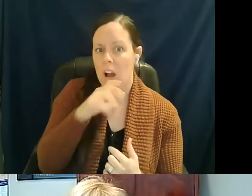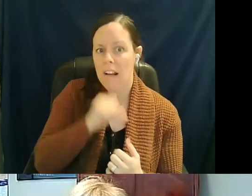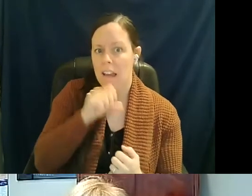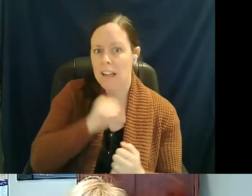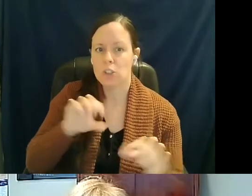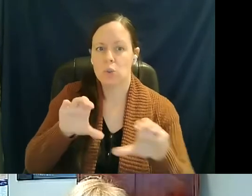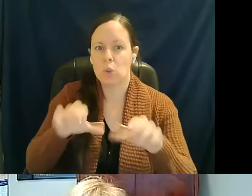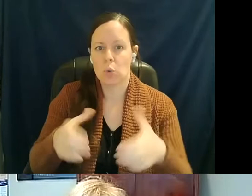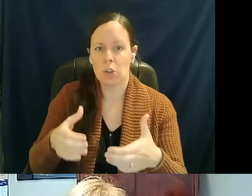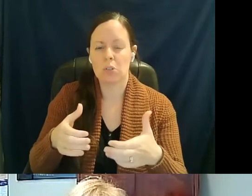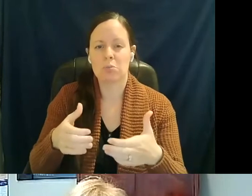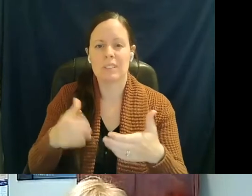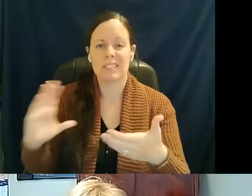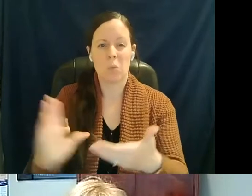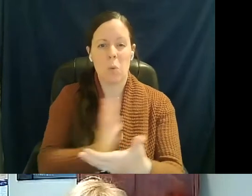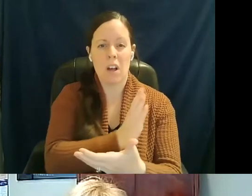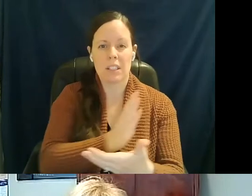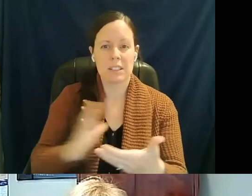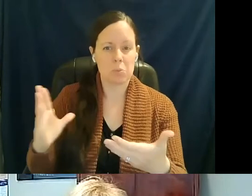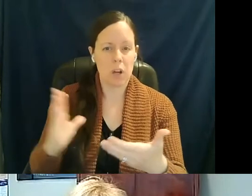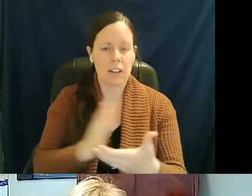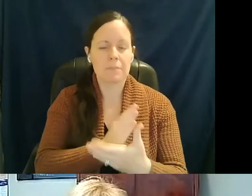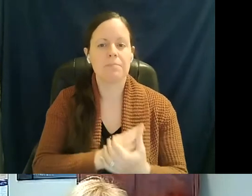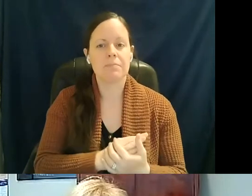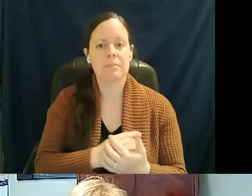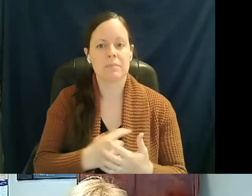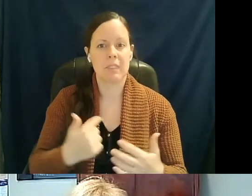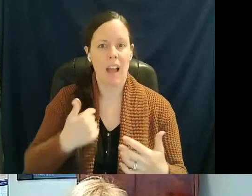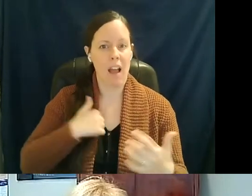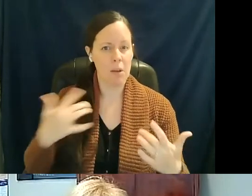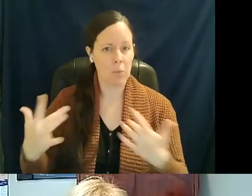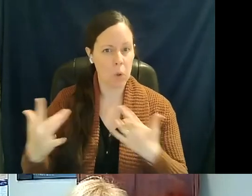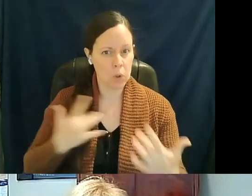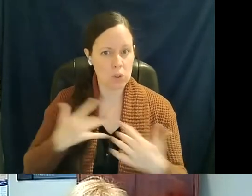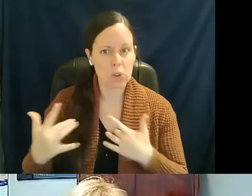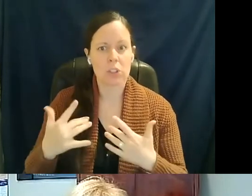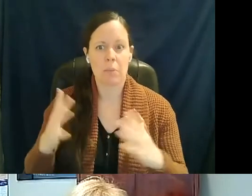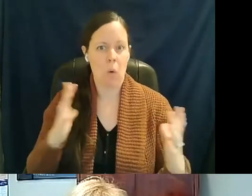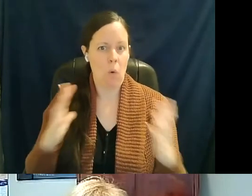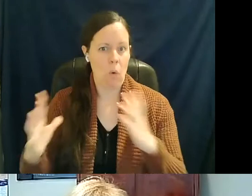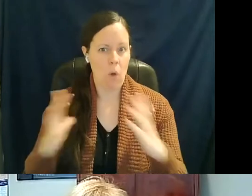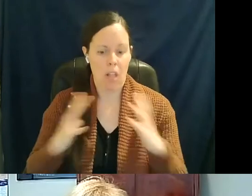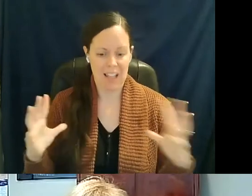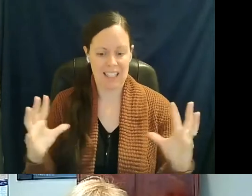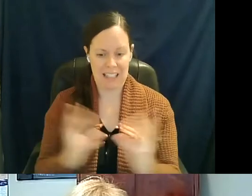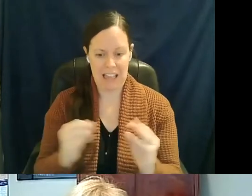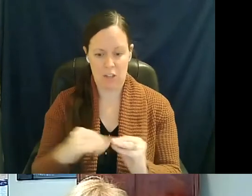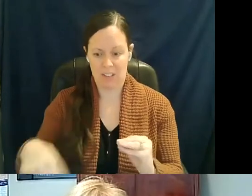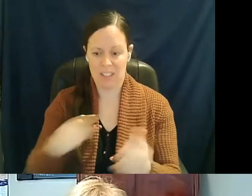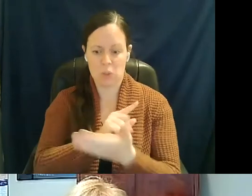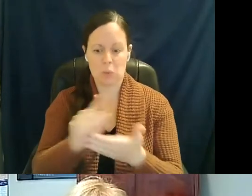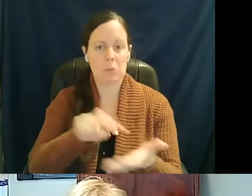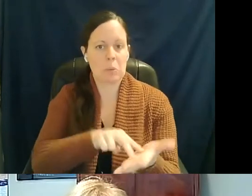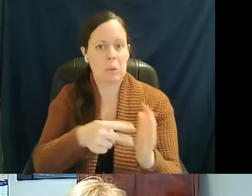They are widespread. I am concerned about what holiday gatherings this week will mean for spread in our community.